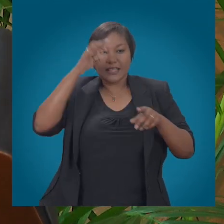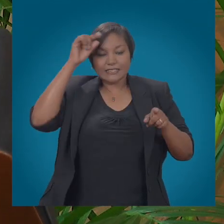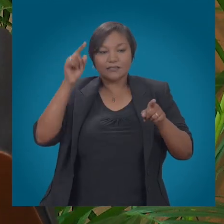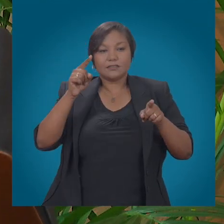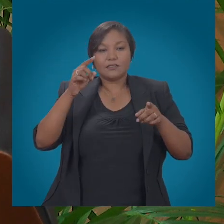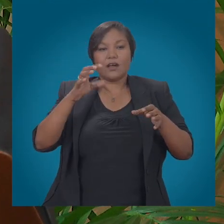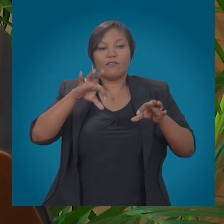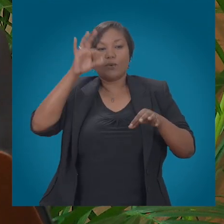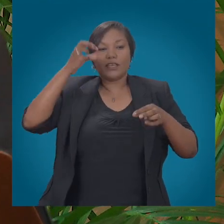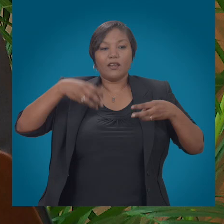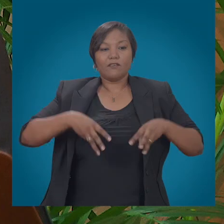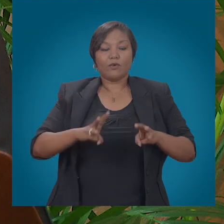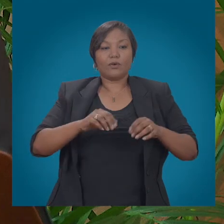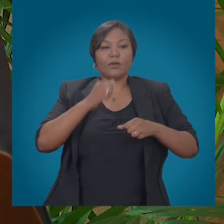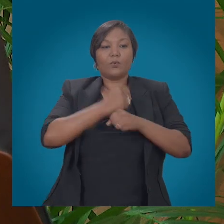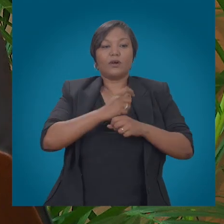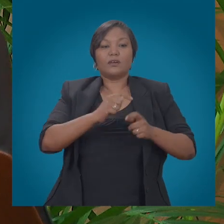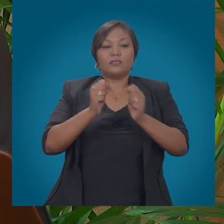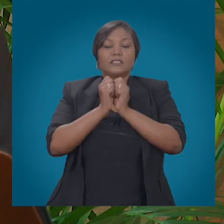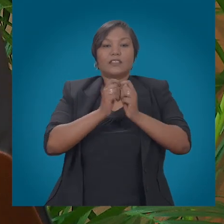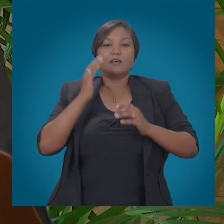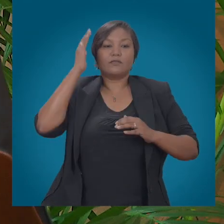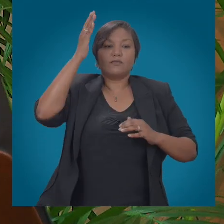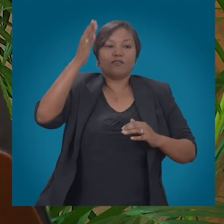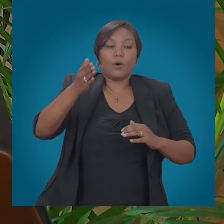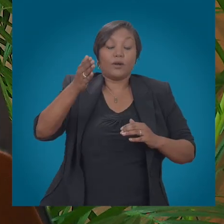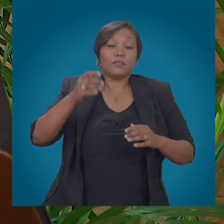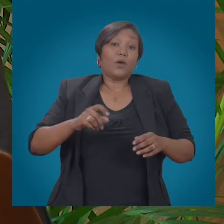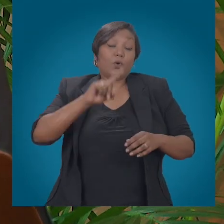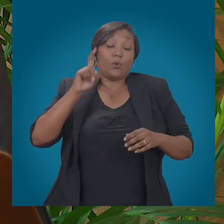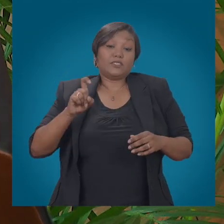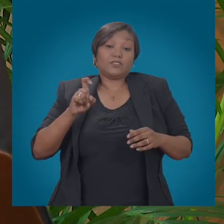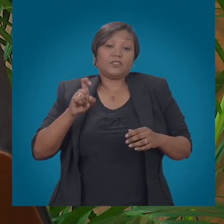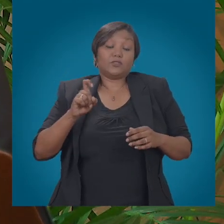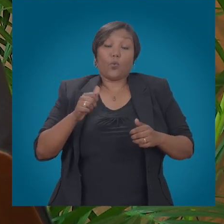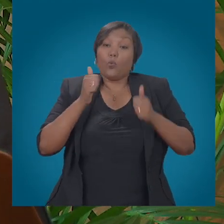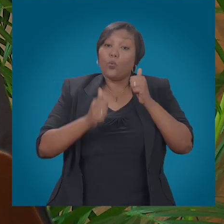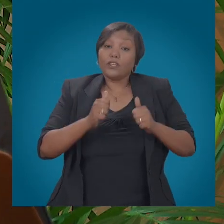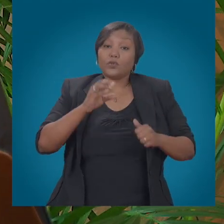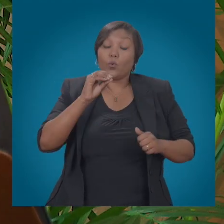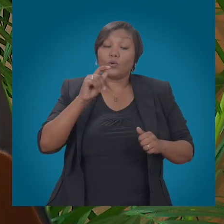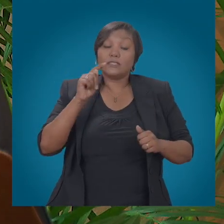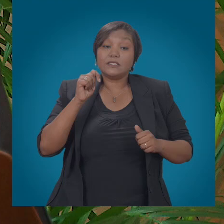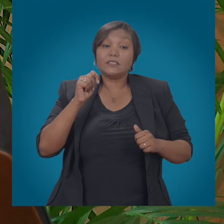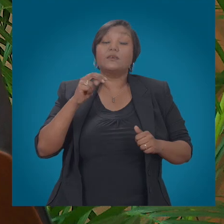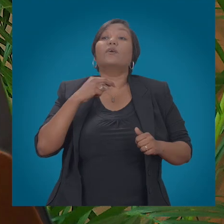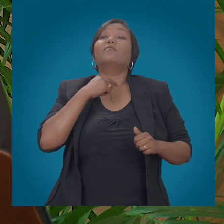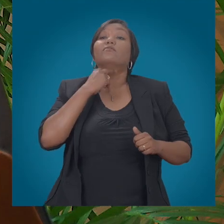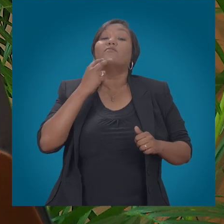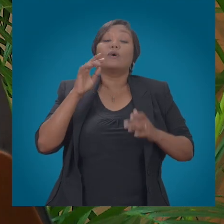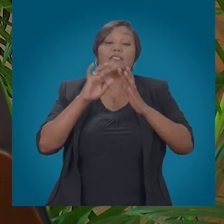the disadvantage with this strategy is that will it be viewed as selective or arbitrary to target only OTT-VOIP